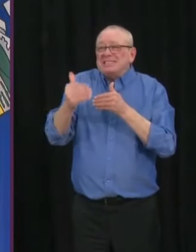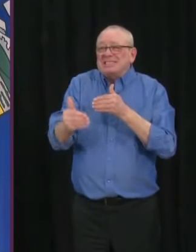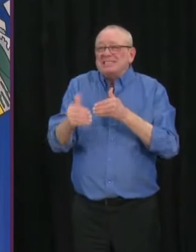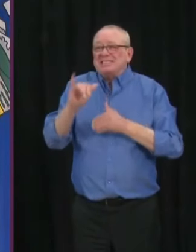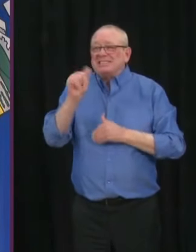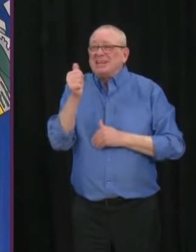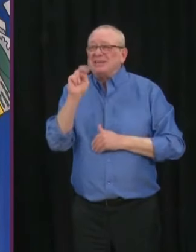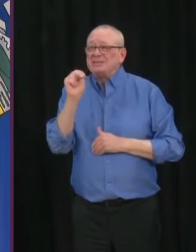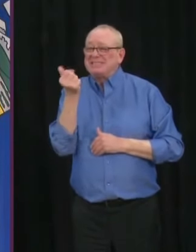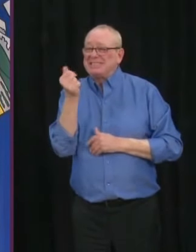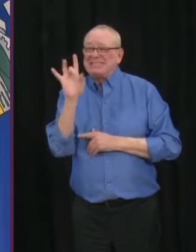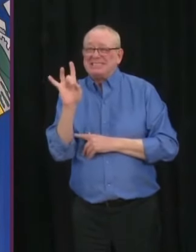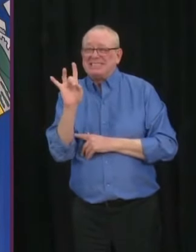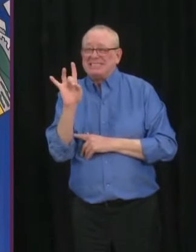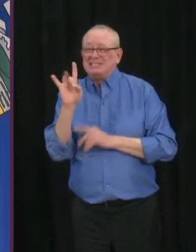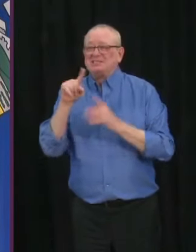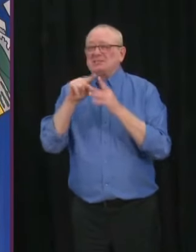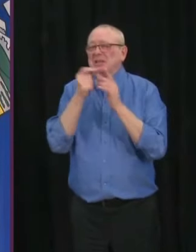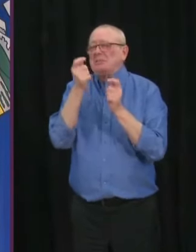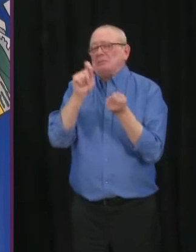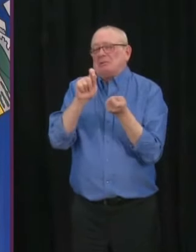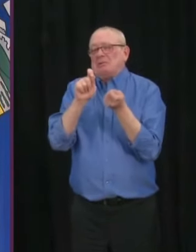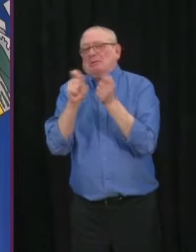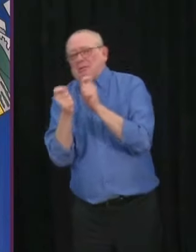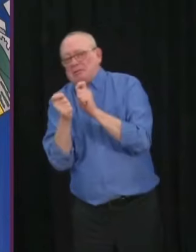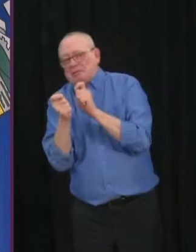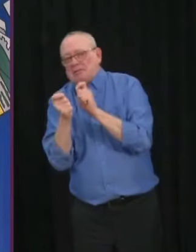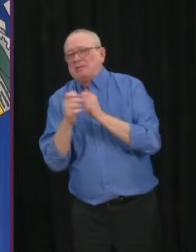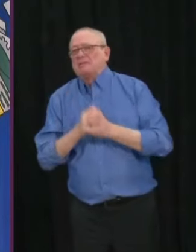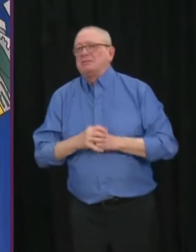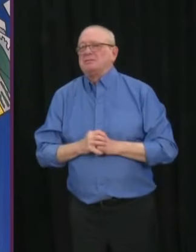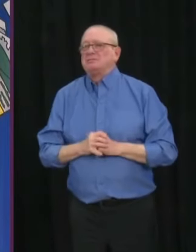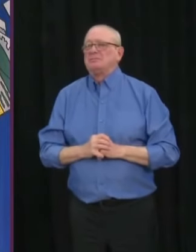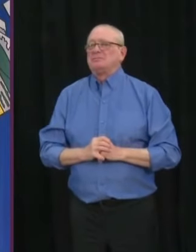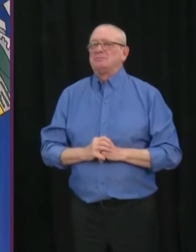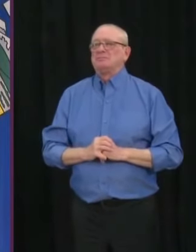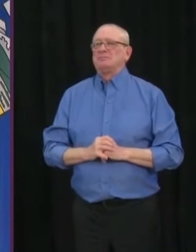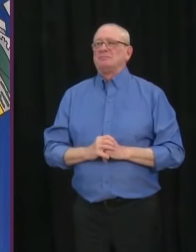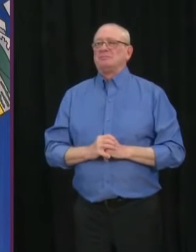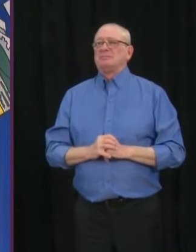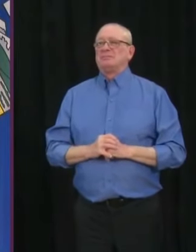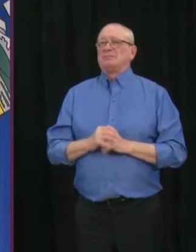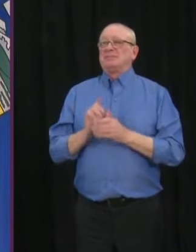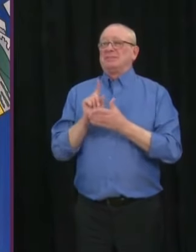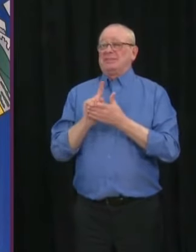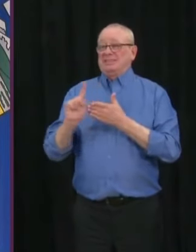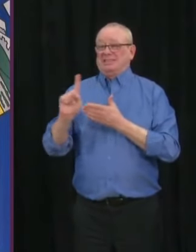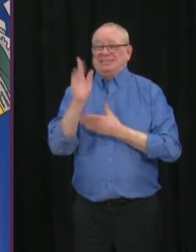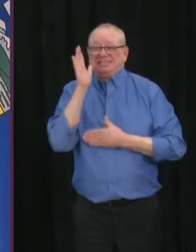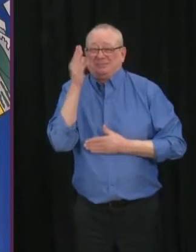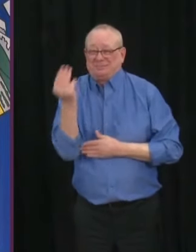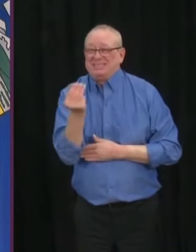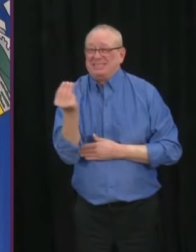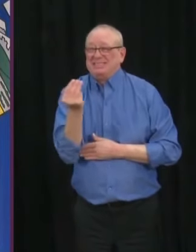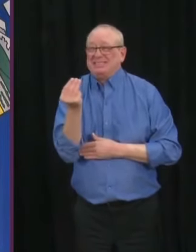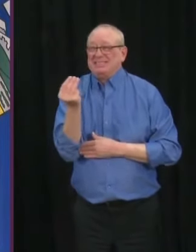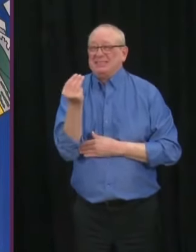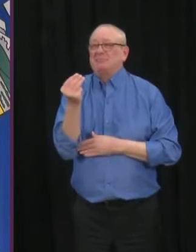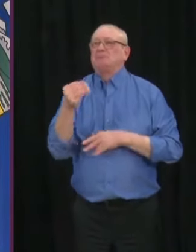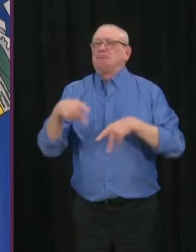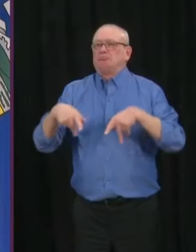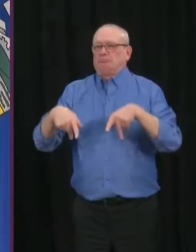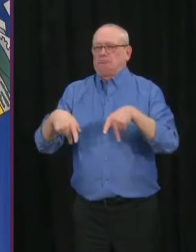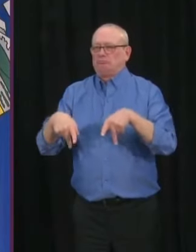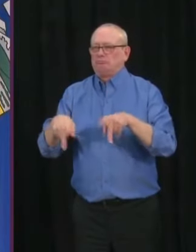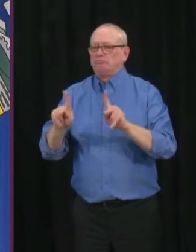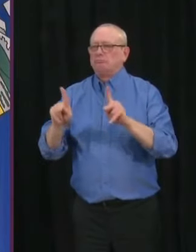social gatherings. Starting January 18th, which is next Monday, outdoor social gatherings consisting of